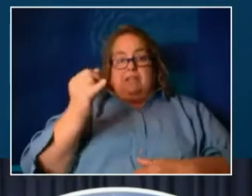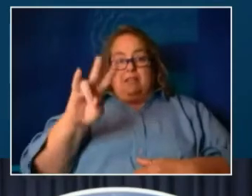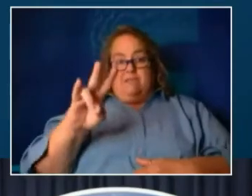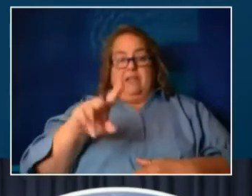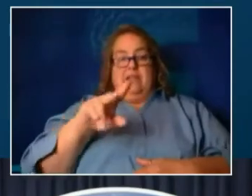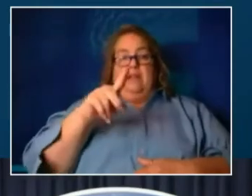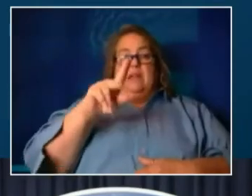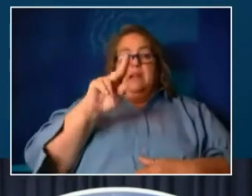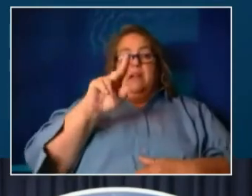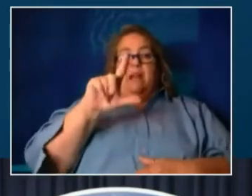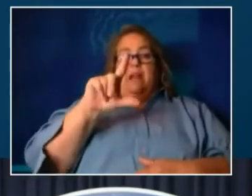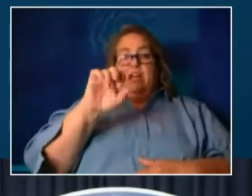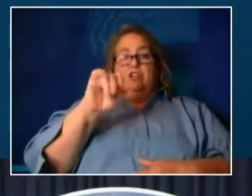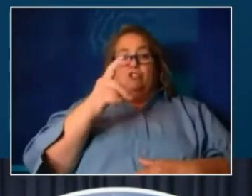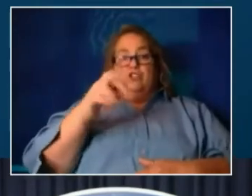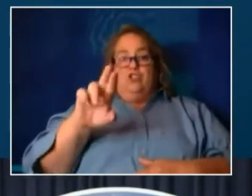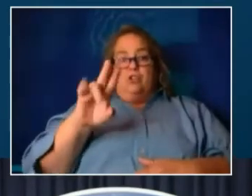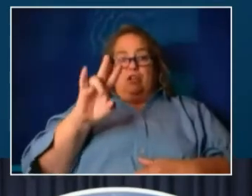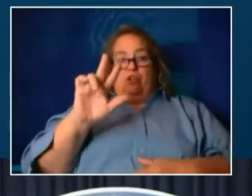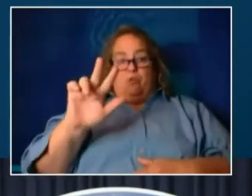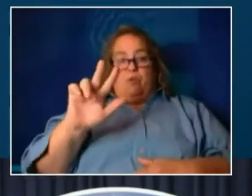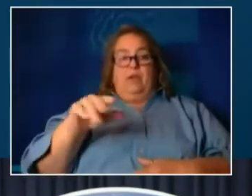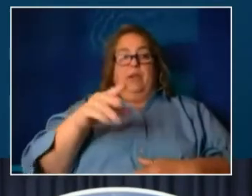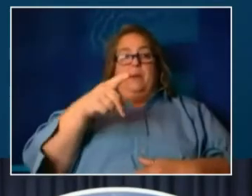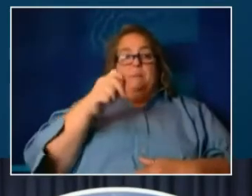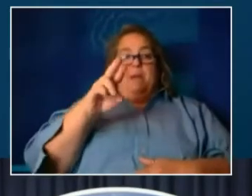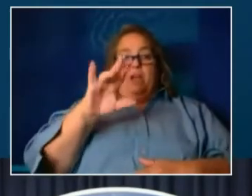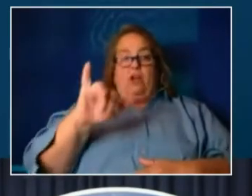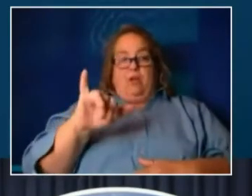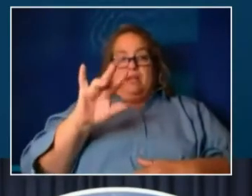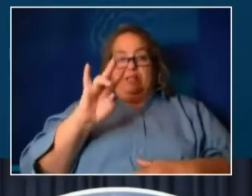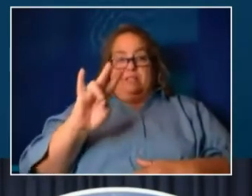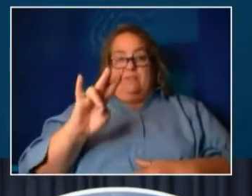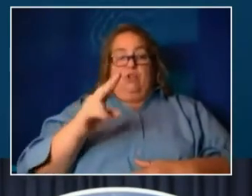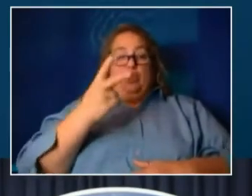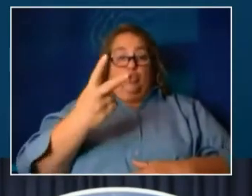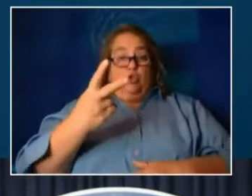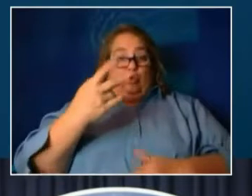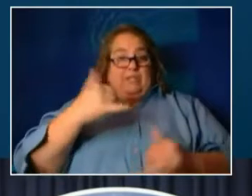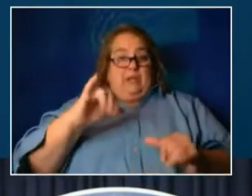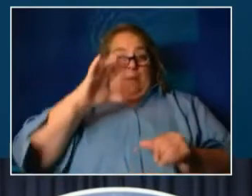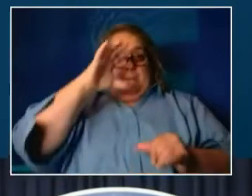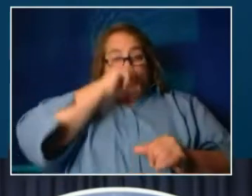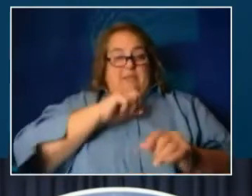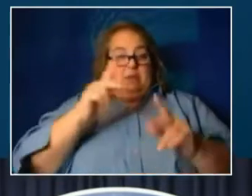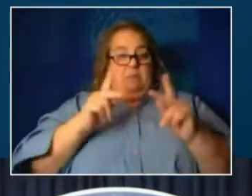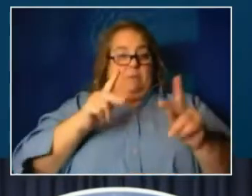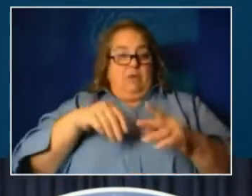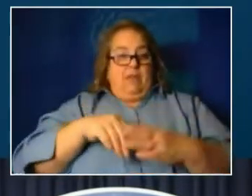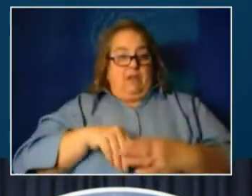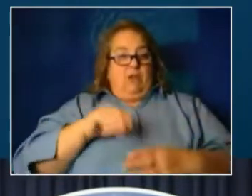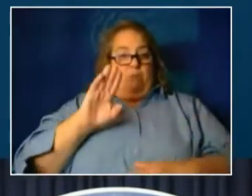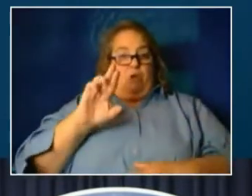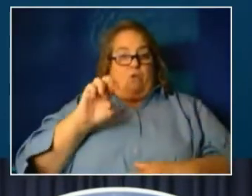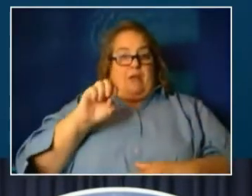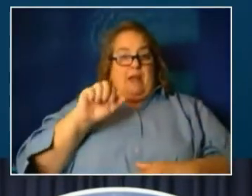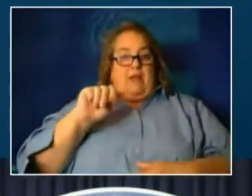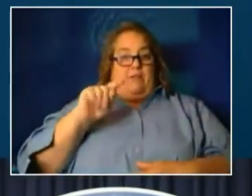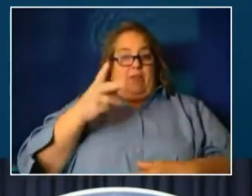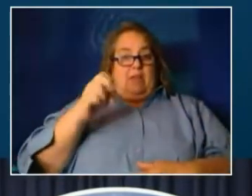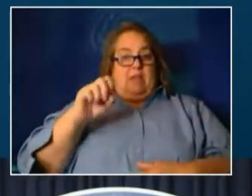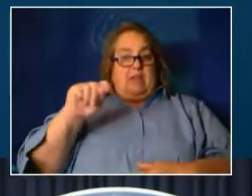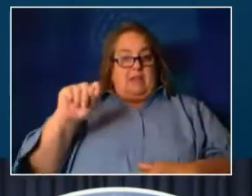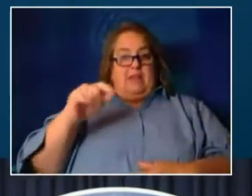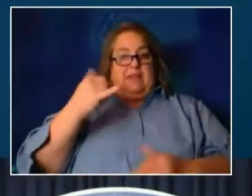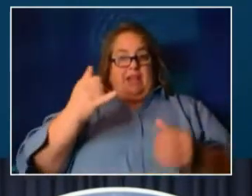KSP reports there are still two missing persons in Breathitt. They've now put all the information out on the two. They are Vanessa